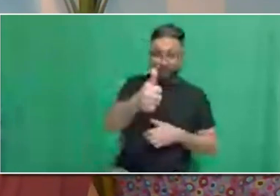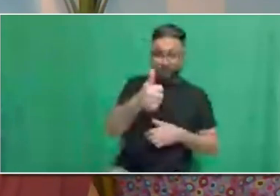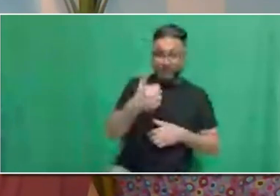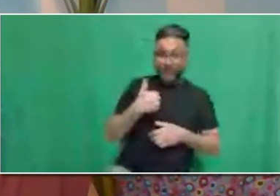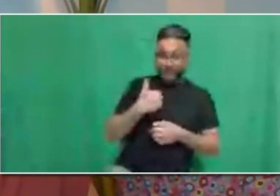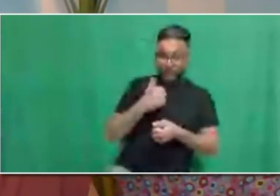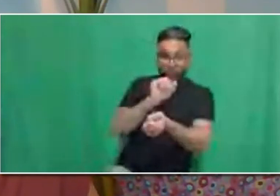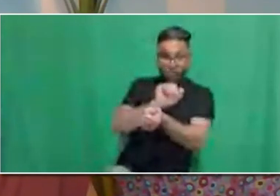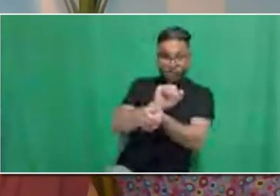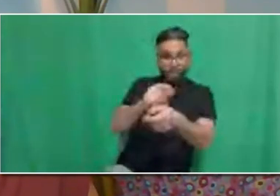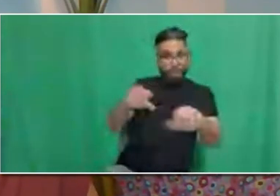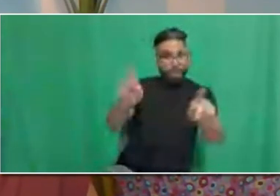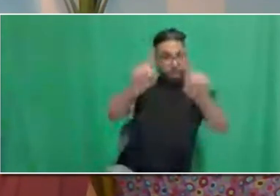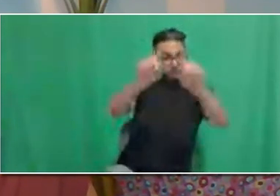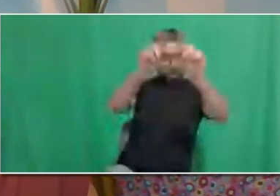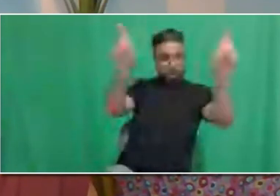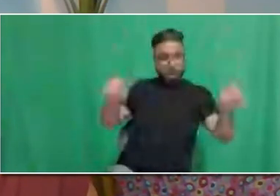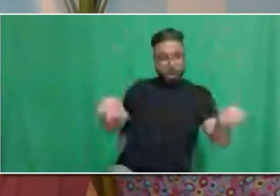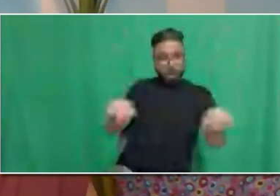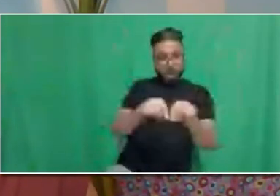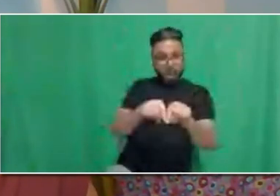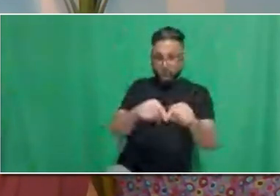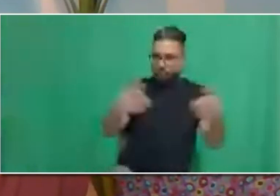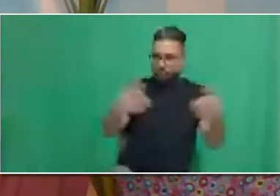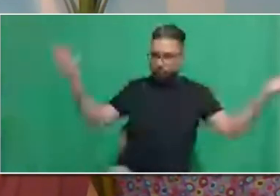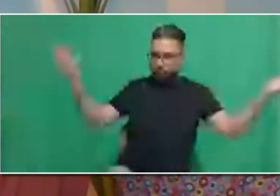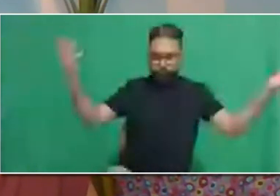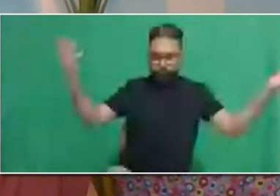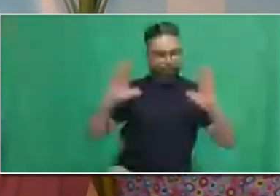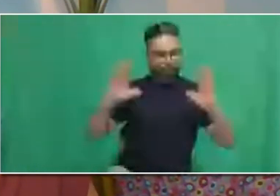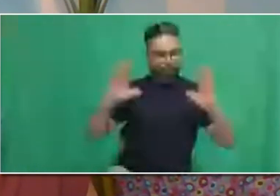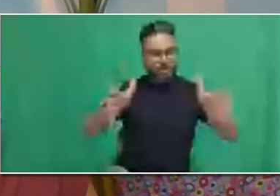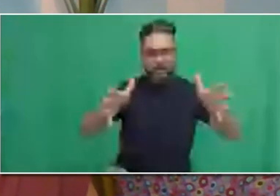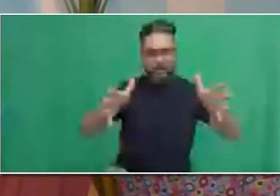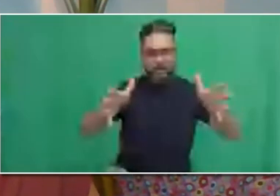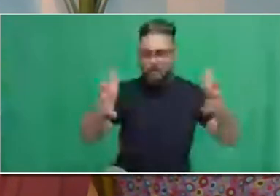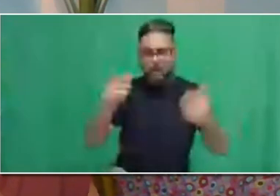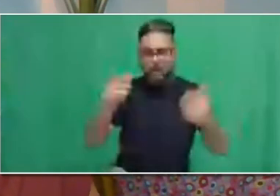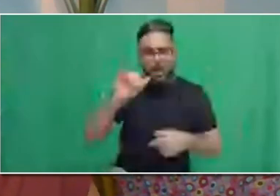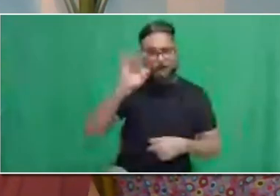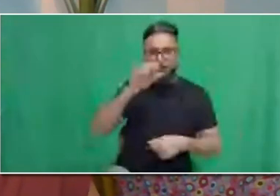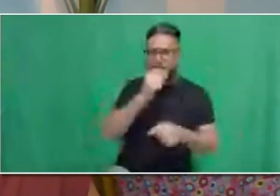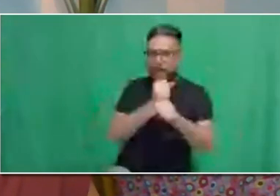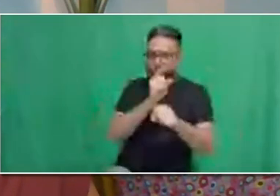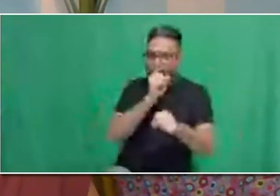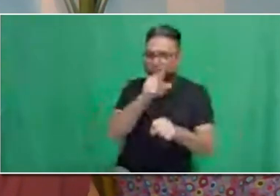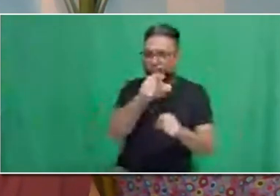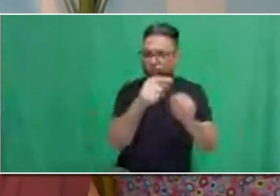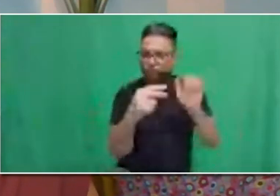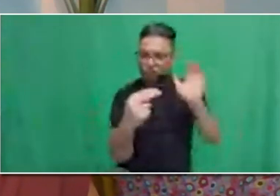review your documents to ensure that employment with the TTC is within your outlined conditions.